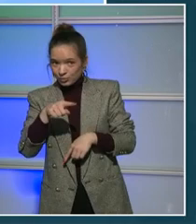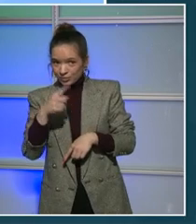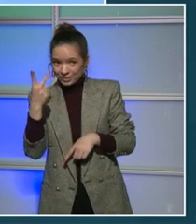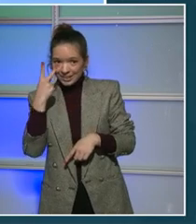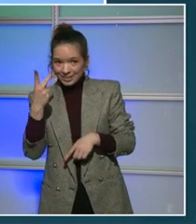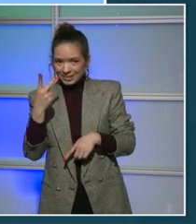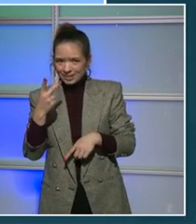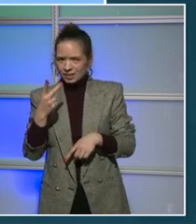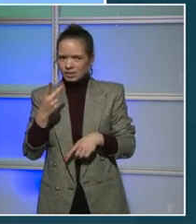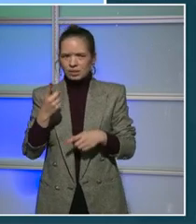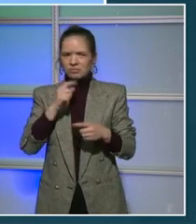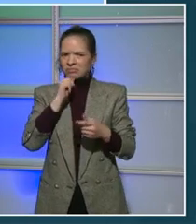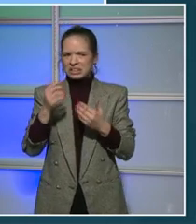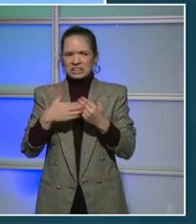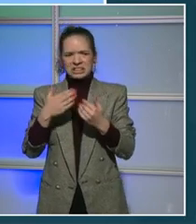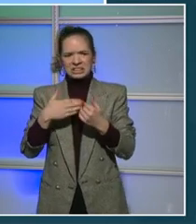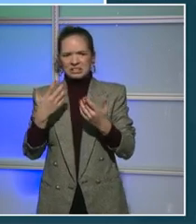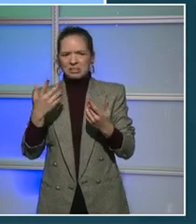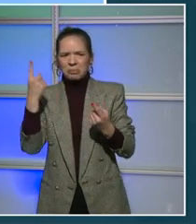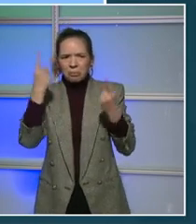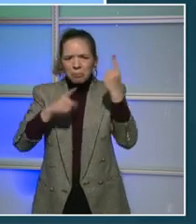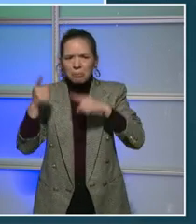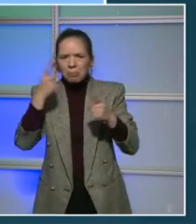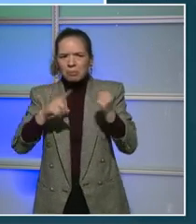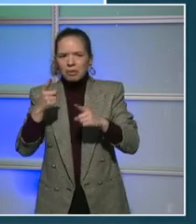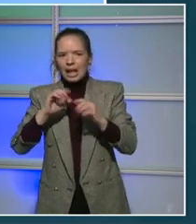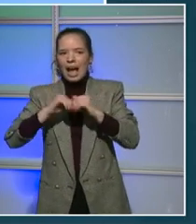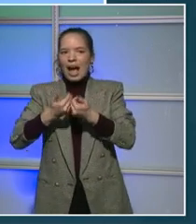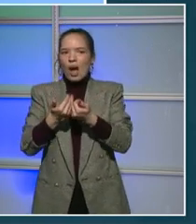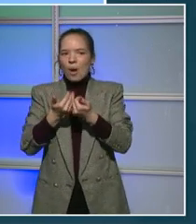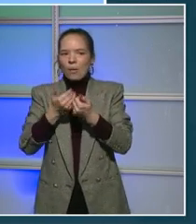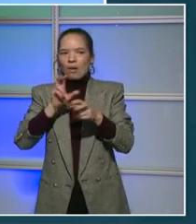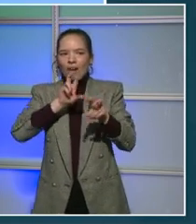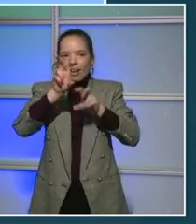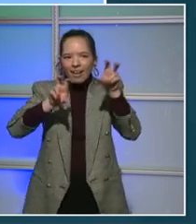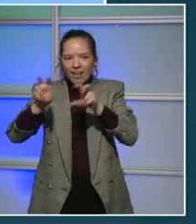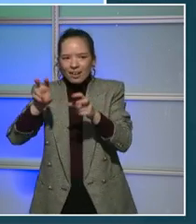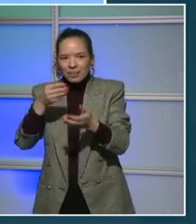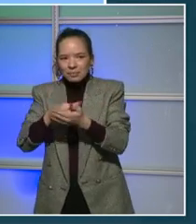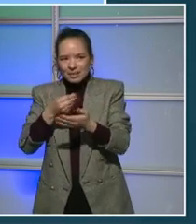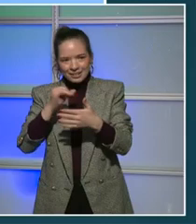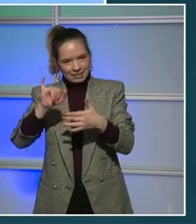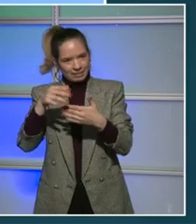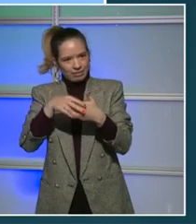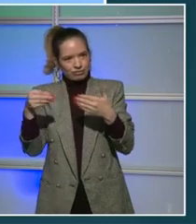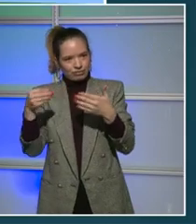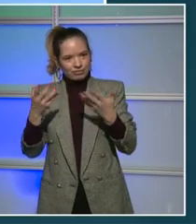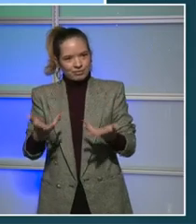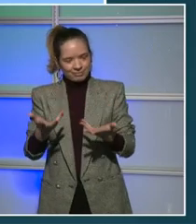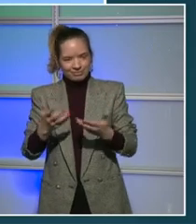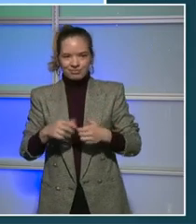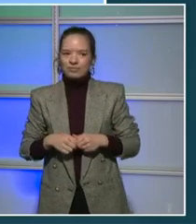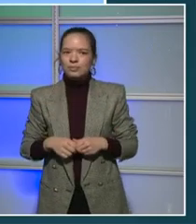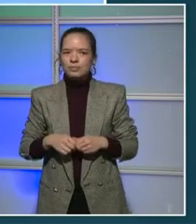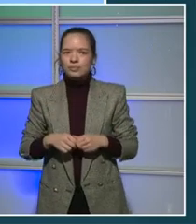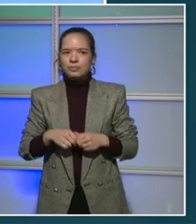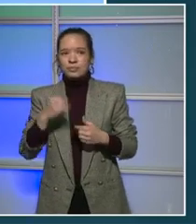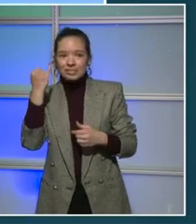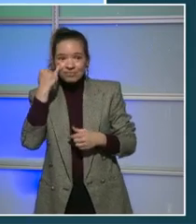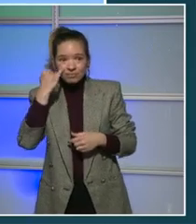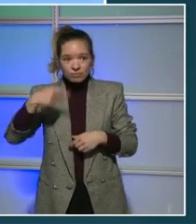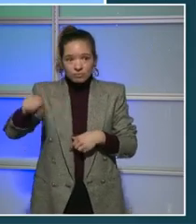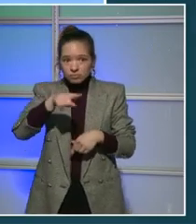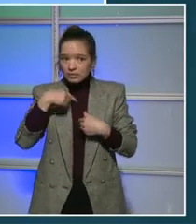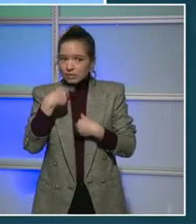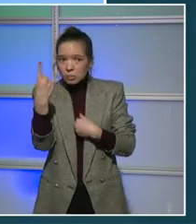And now we will get to hear from you as how you allocated your $100. So, again, if you have a question or a comment for the Mayor